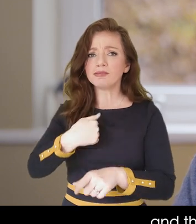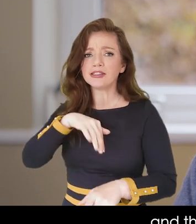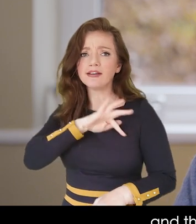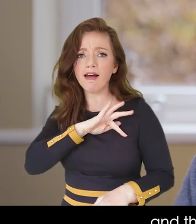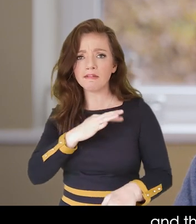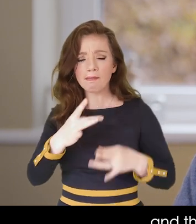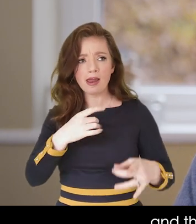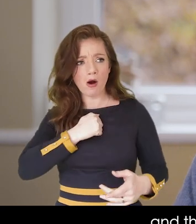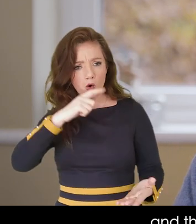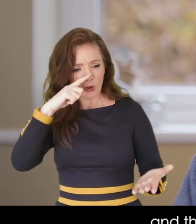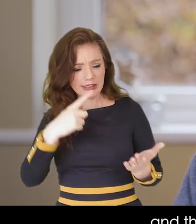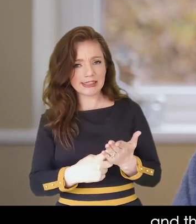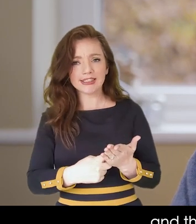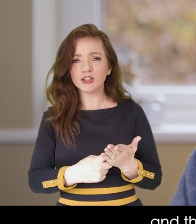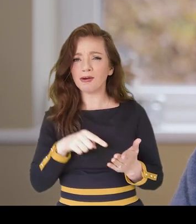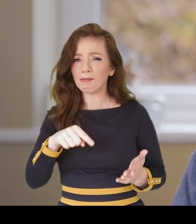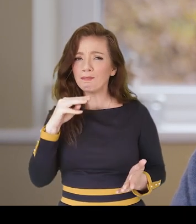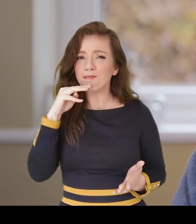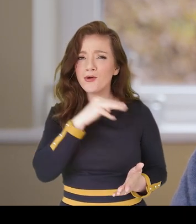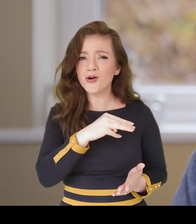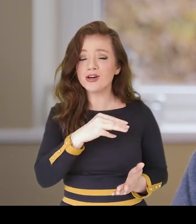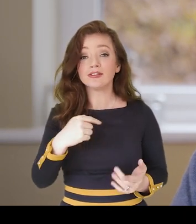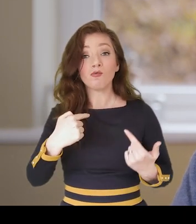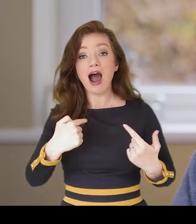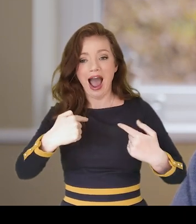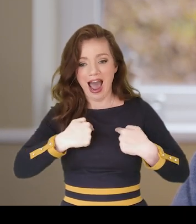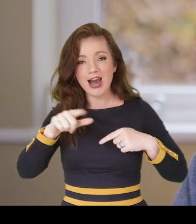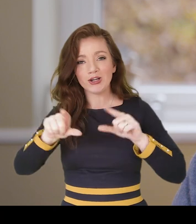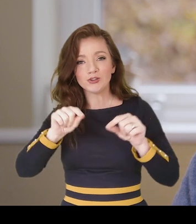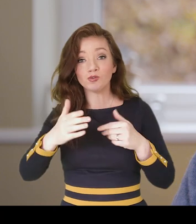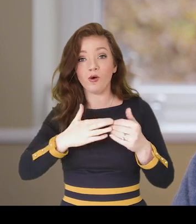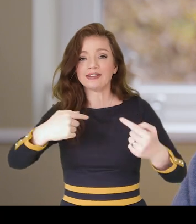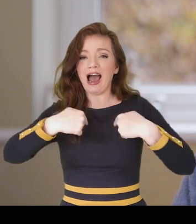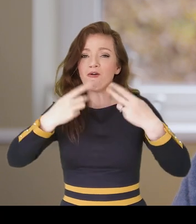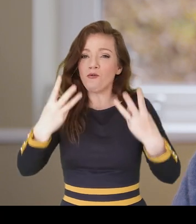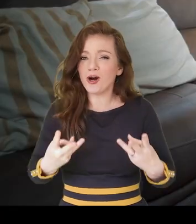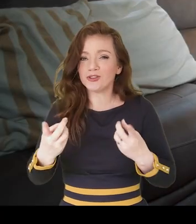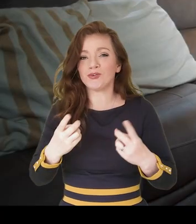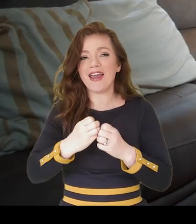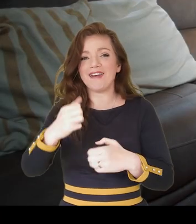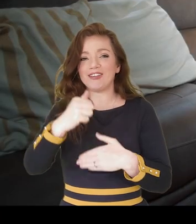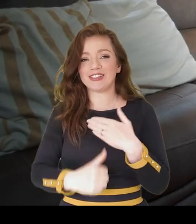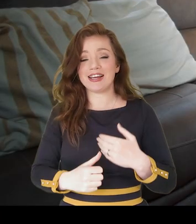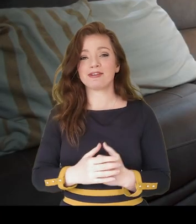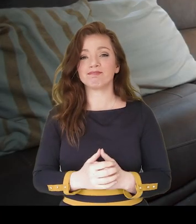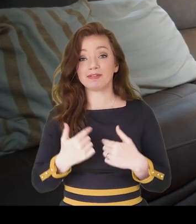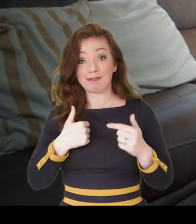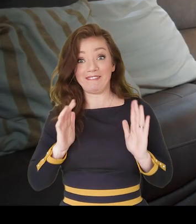my own decisions at the end of the day. I choose what I want to do every day. I was